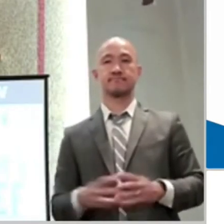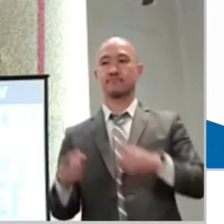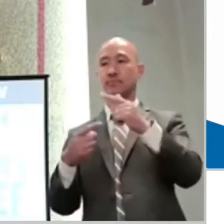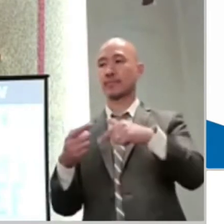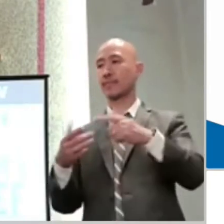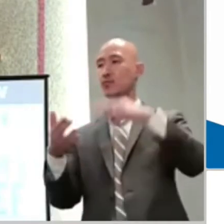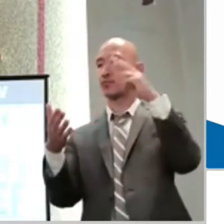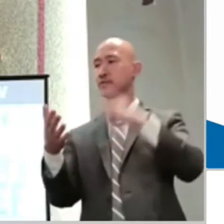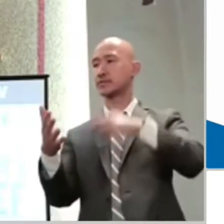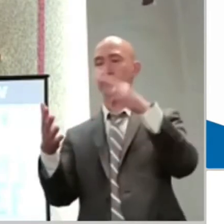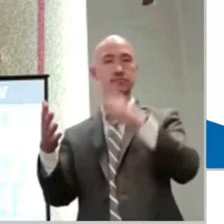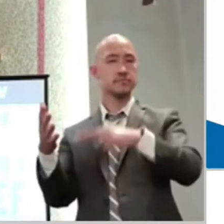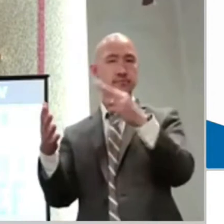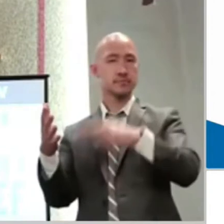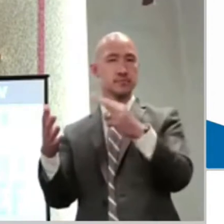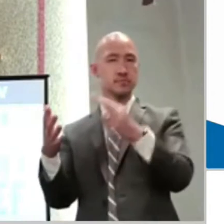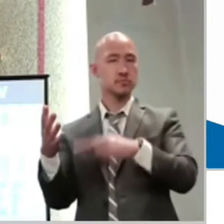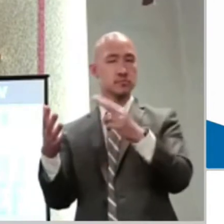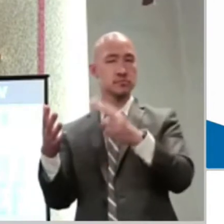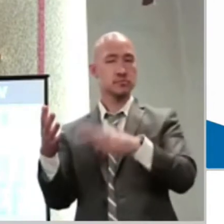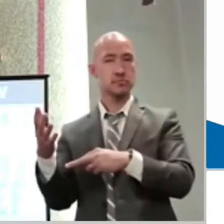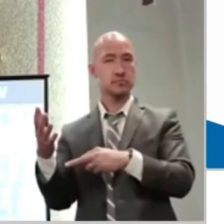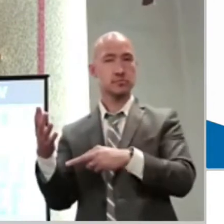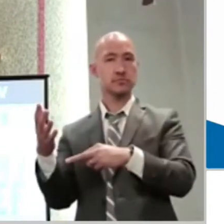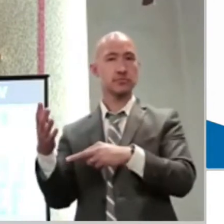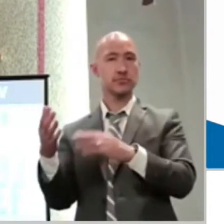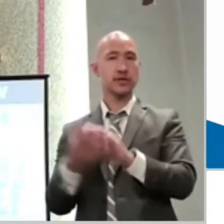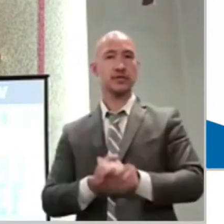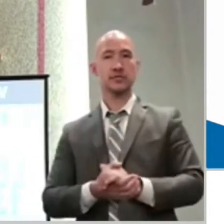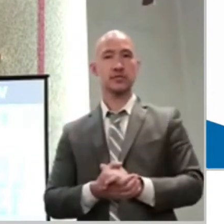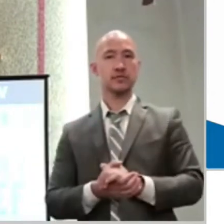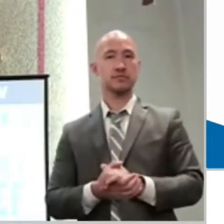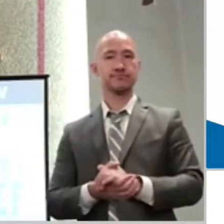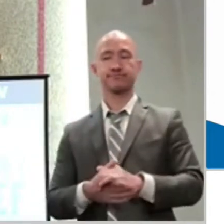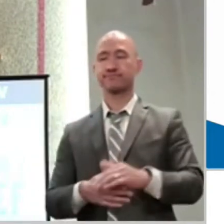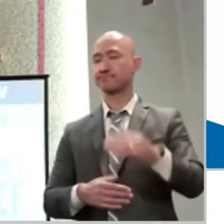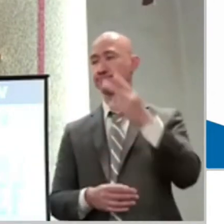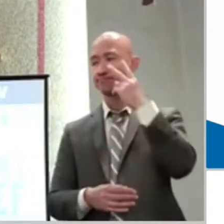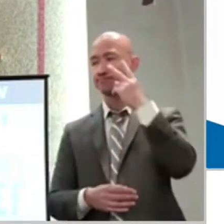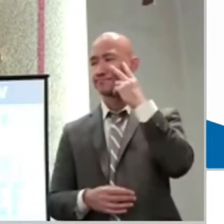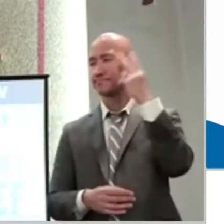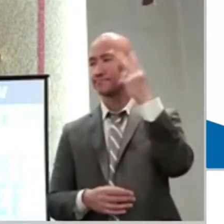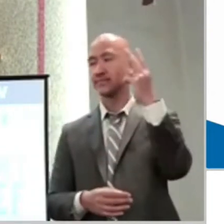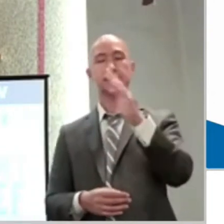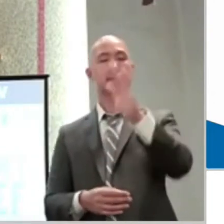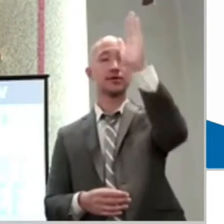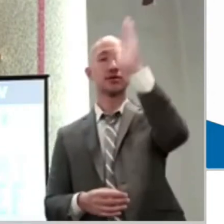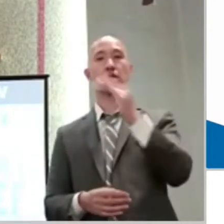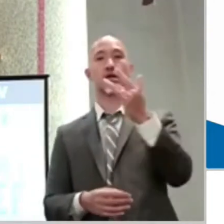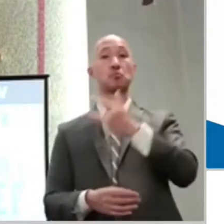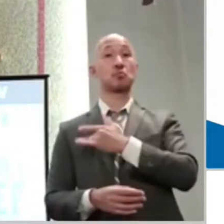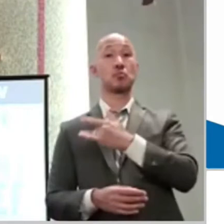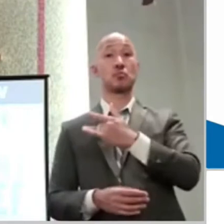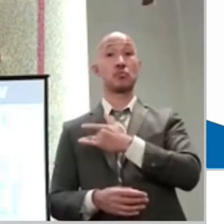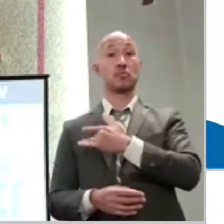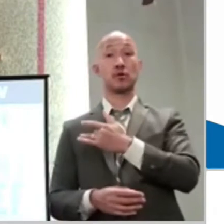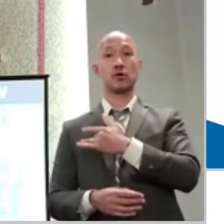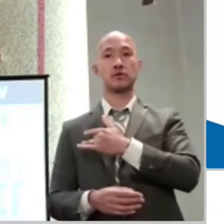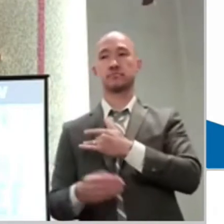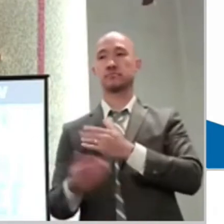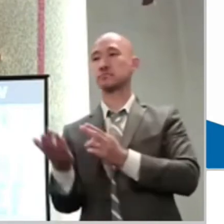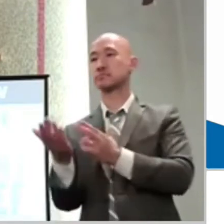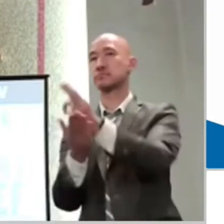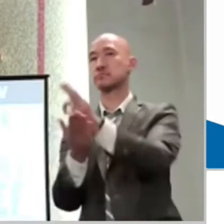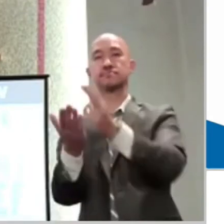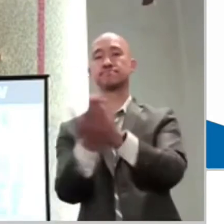heart and where it's at. You can really get a clear picture. God is not shy about opening his heart